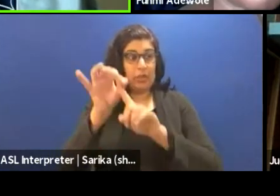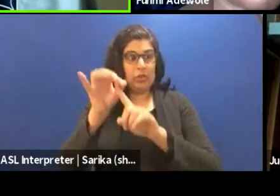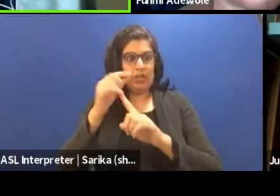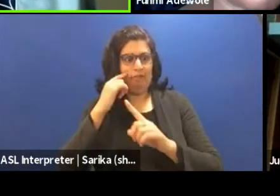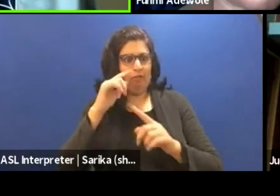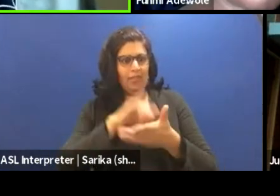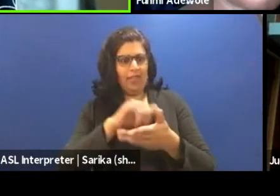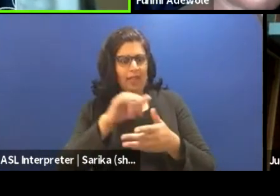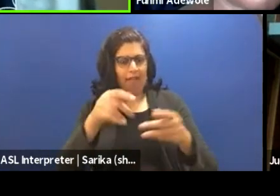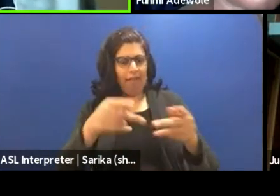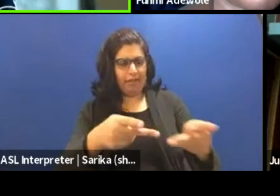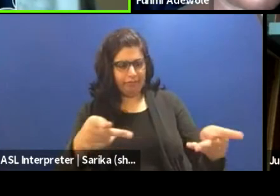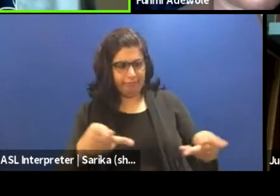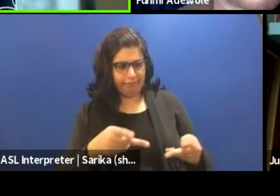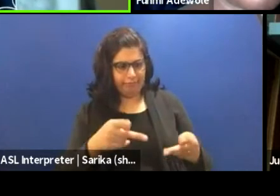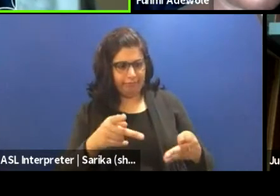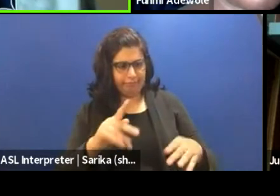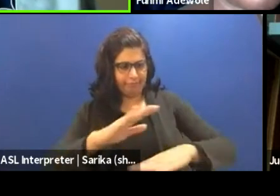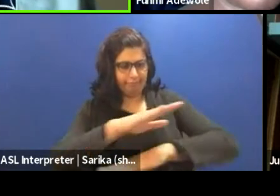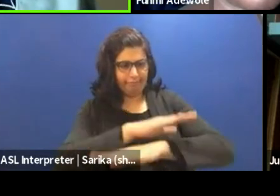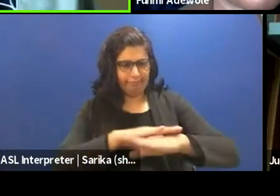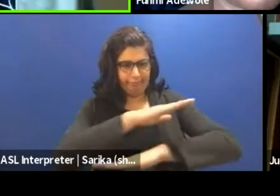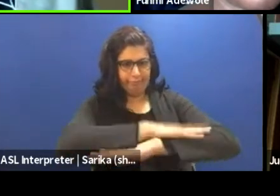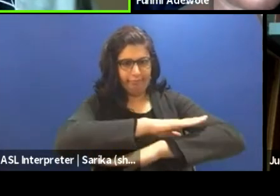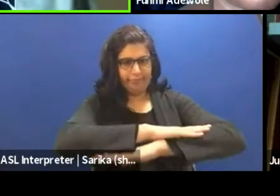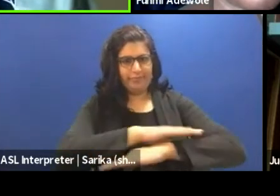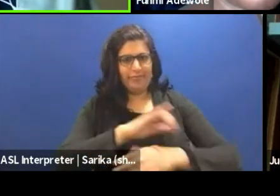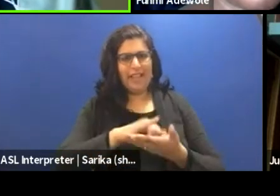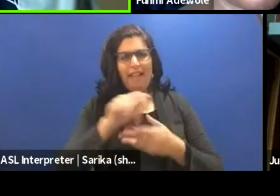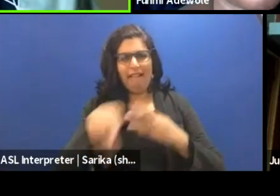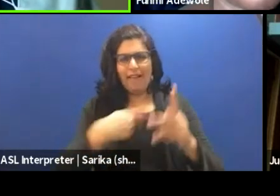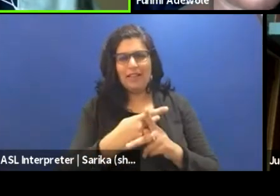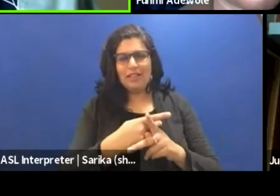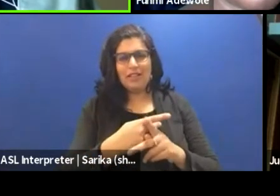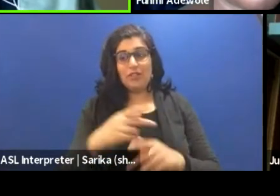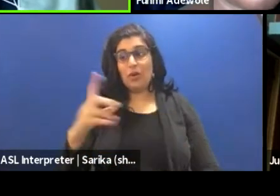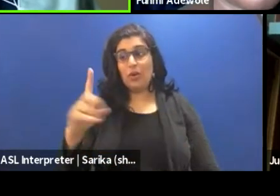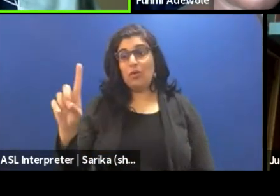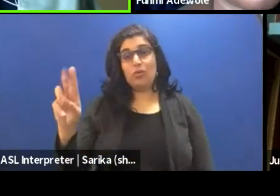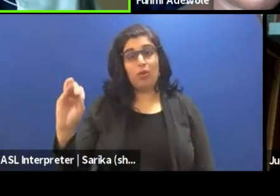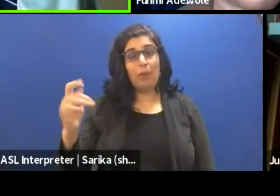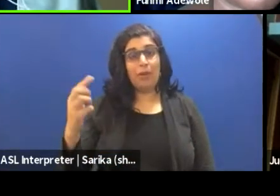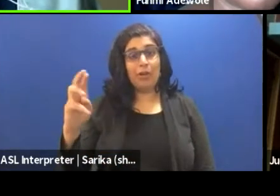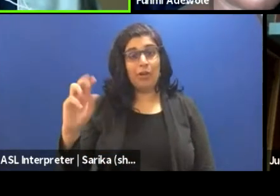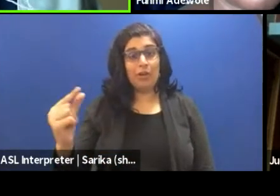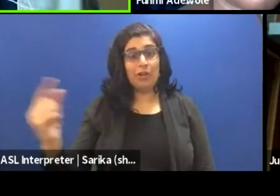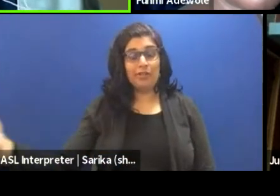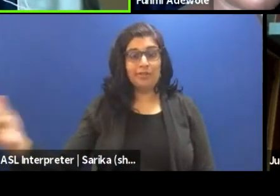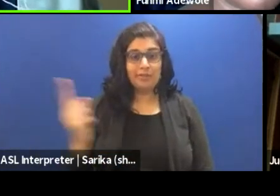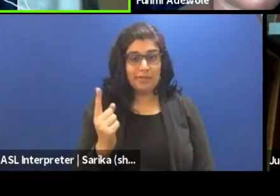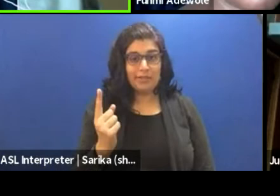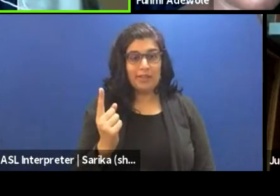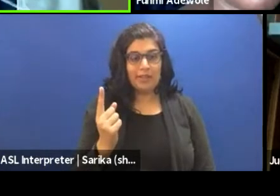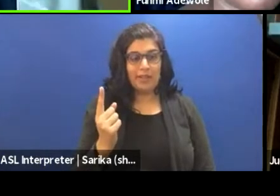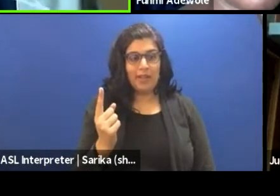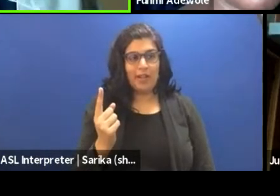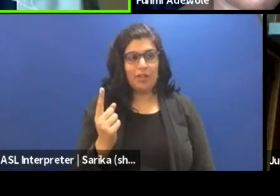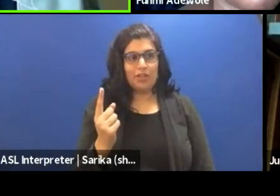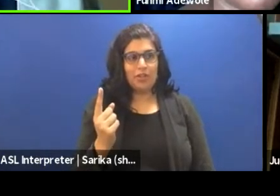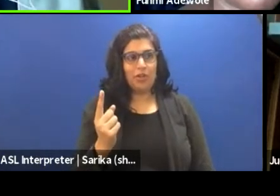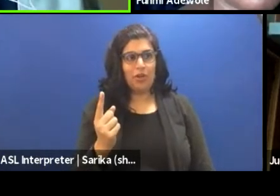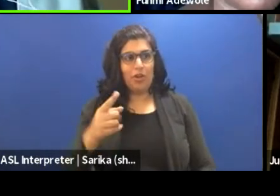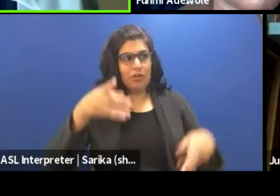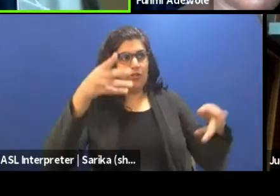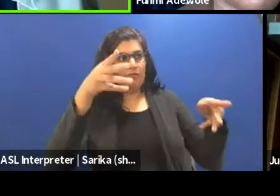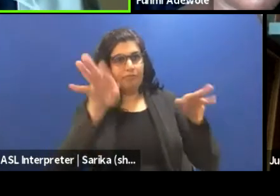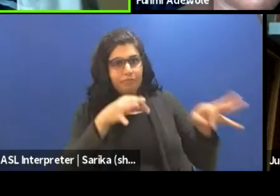of that kind of caliber of people. So the dramaturg came in to give us knowledge, to inform